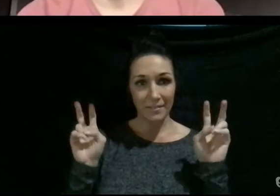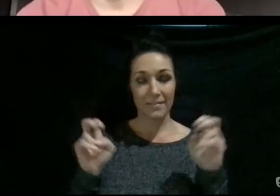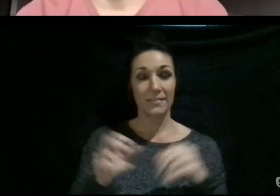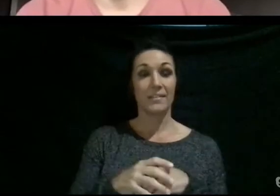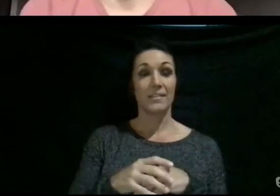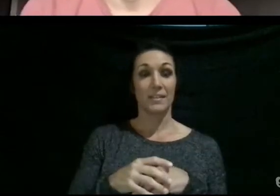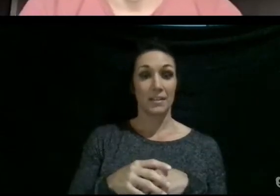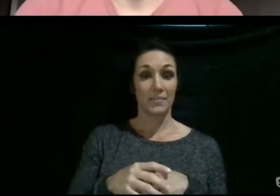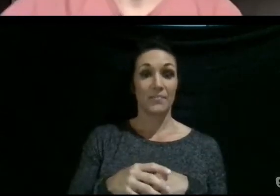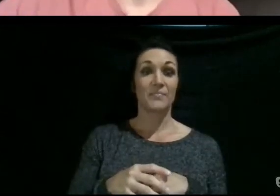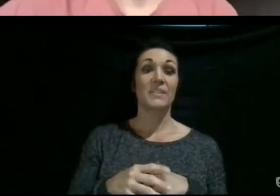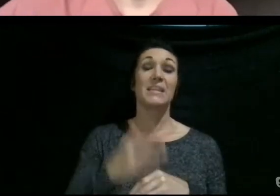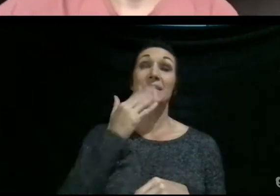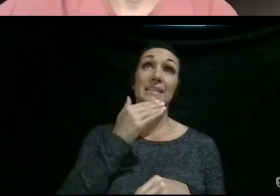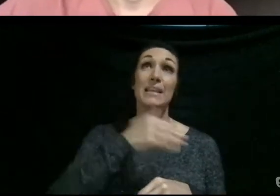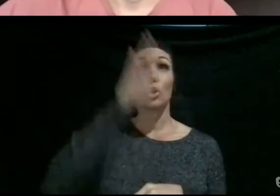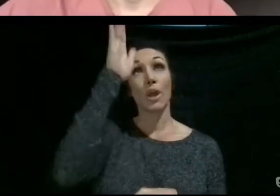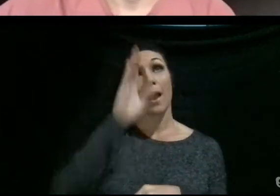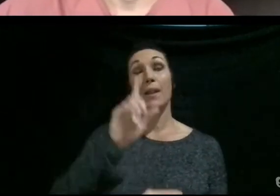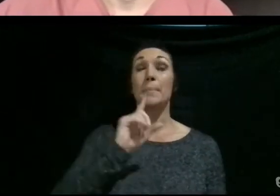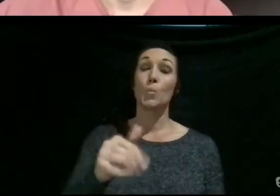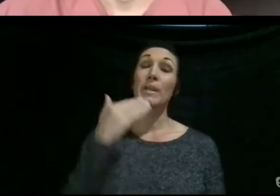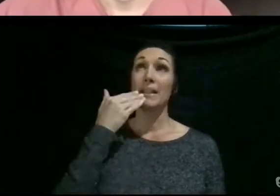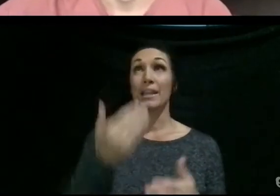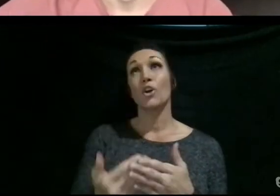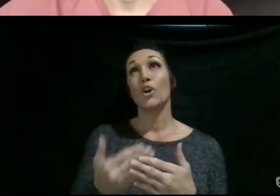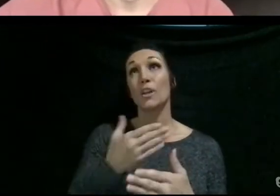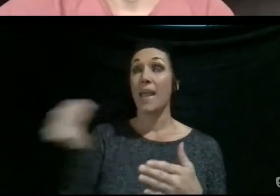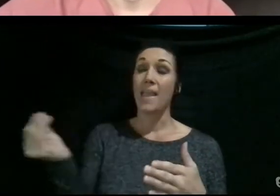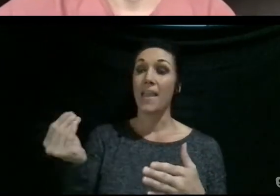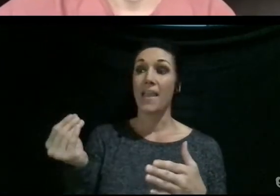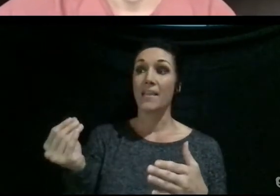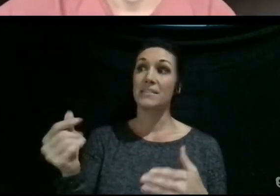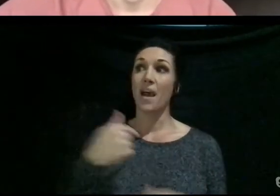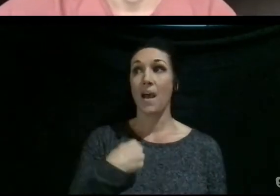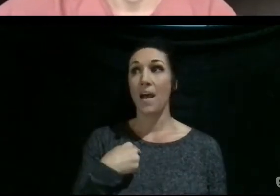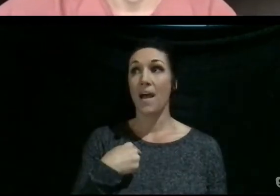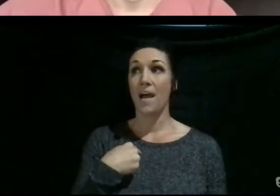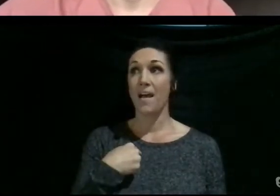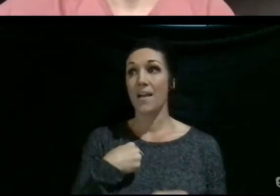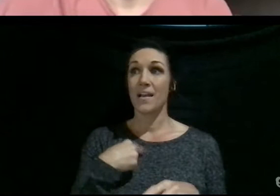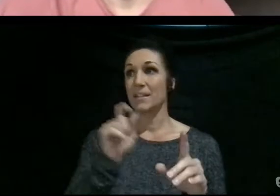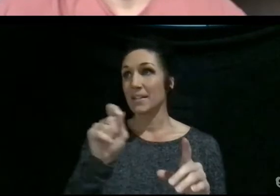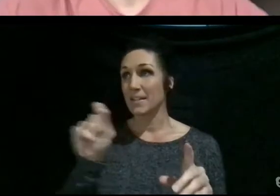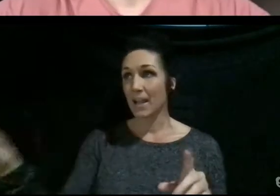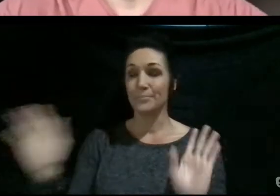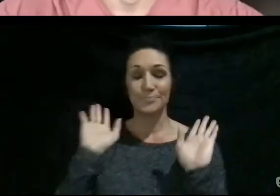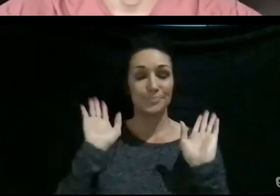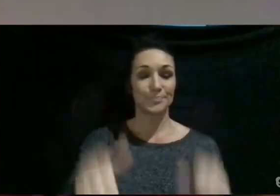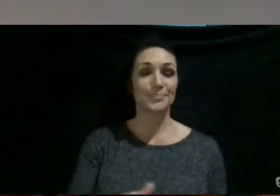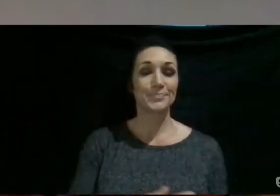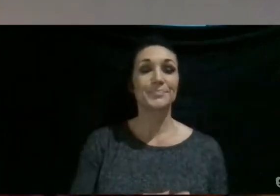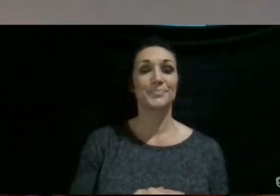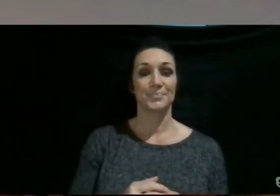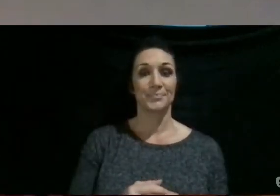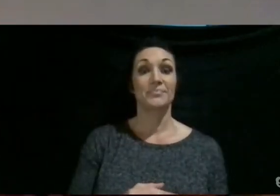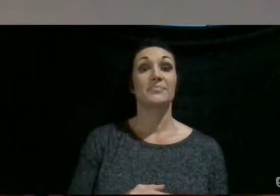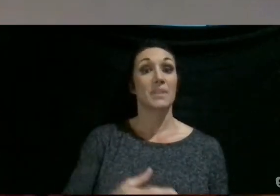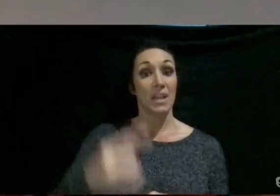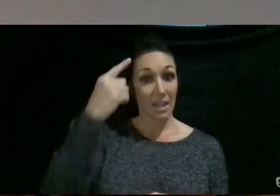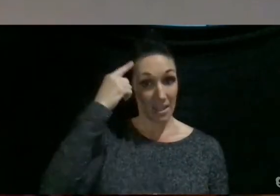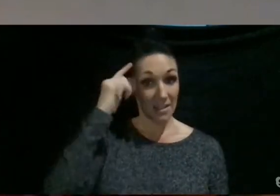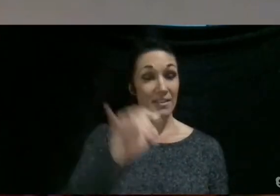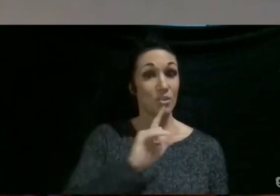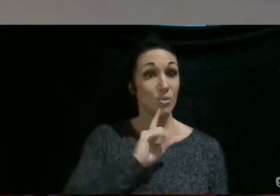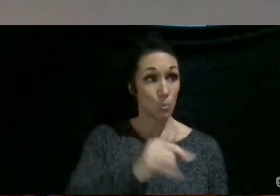God, this year I've been really good. Can I dot dot dot? Yeah. And I think that's really